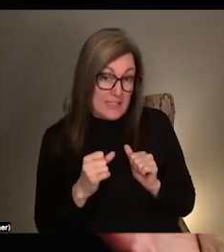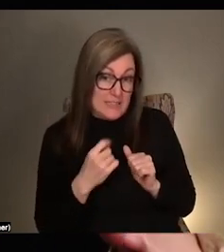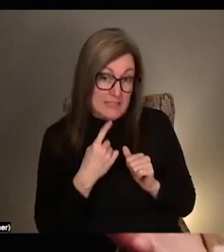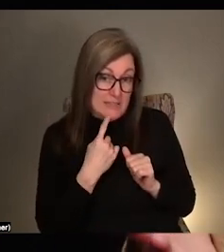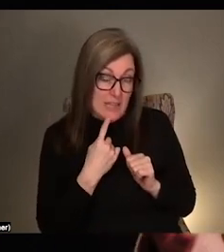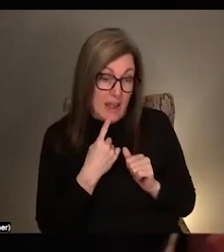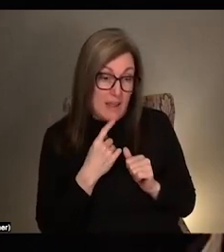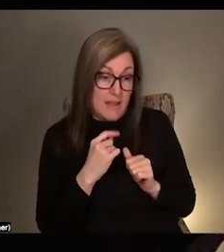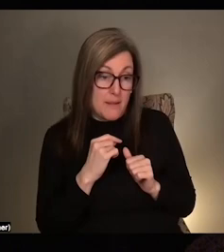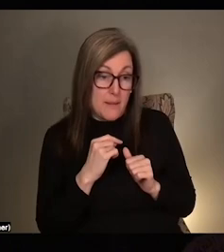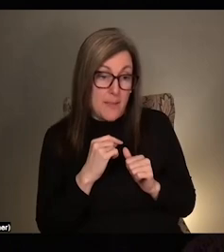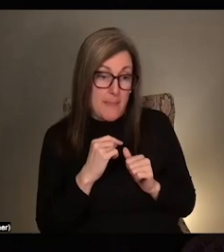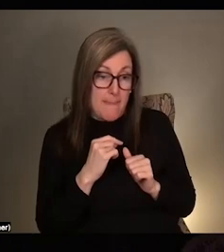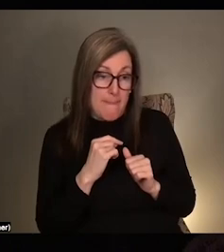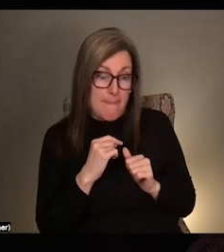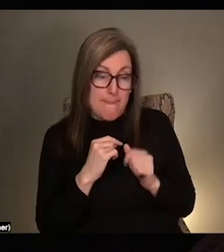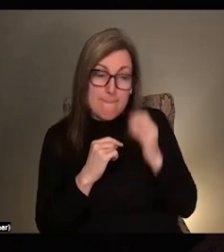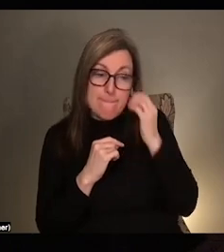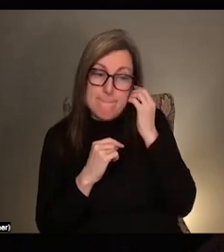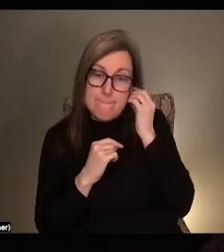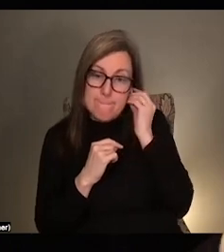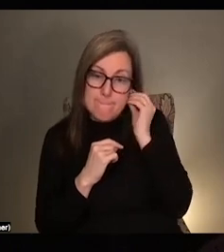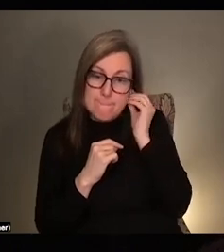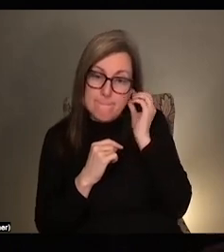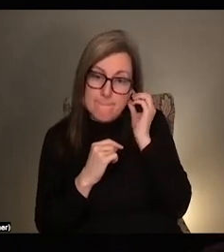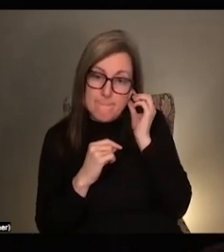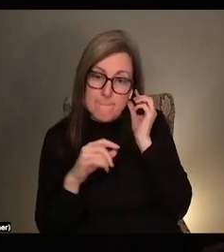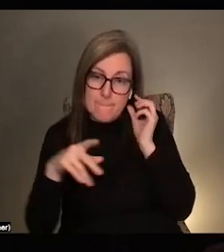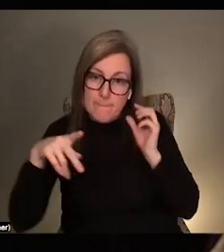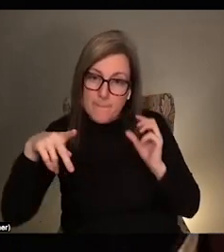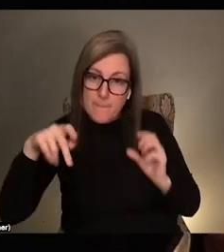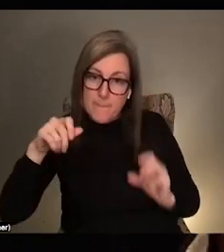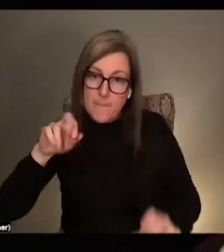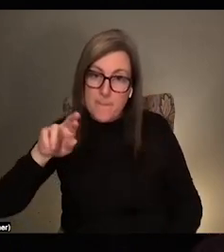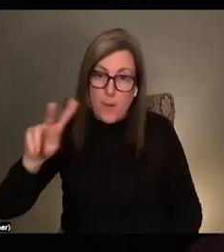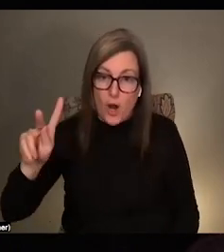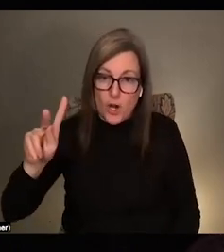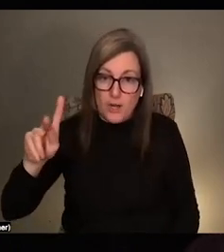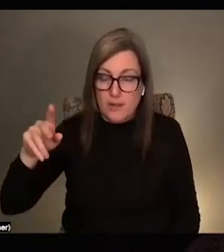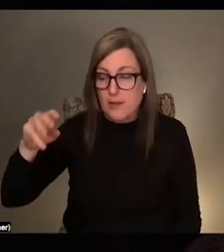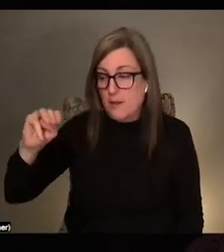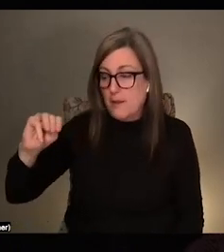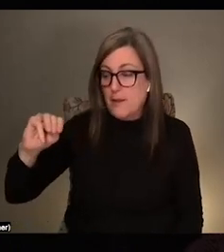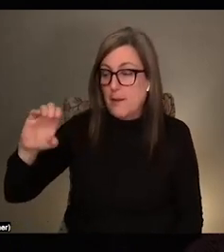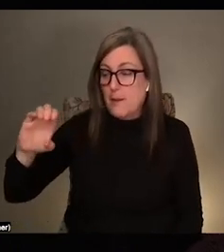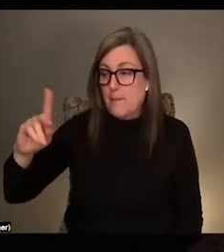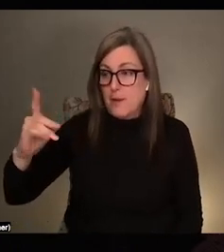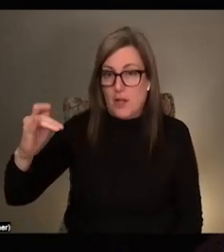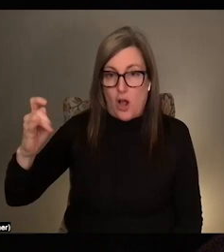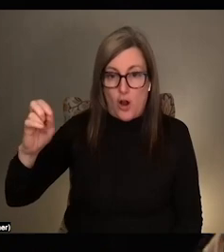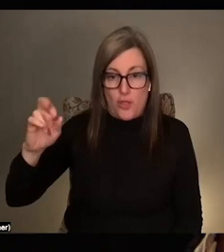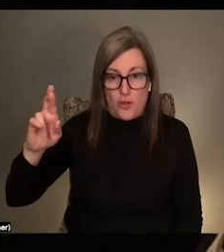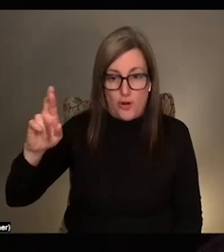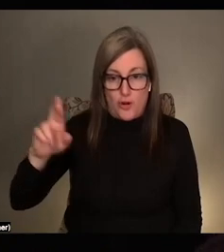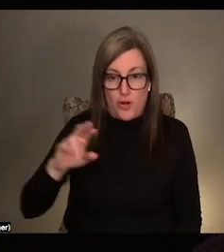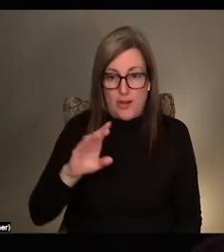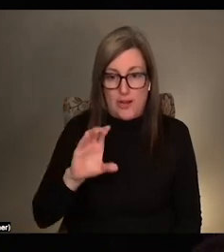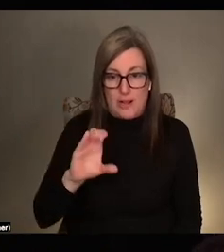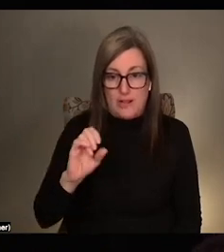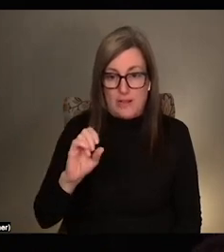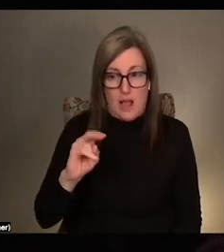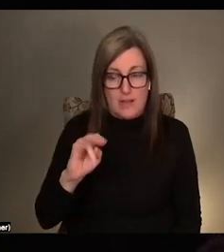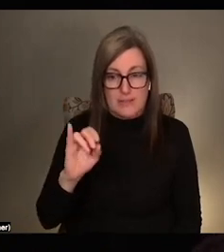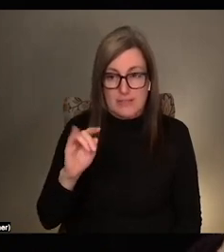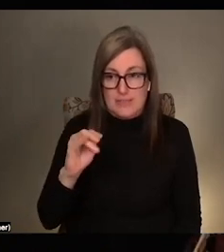thing. So, um, Park MacArthur, Konstantina Zavitsanos, um, Cameron